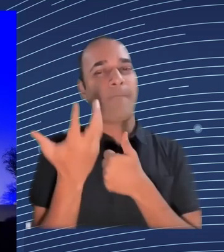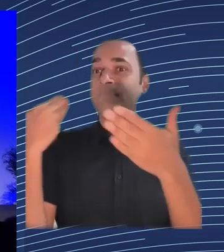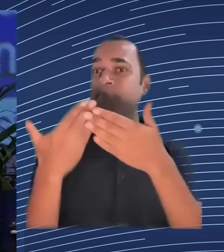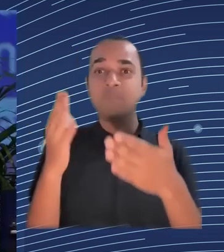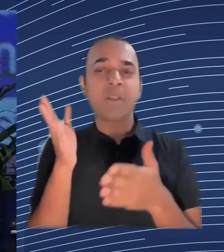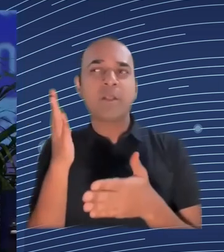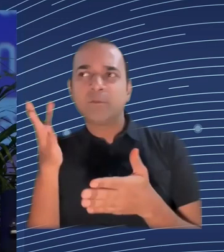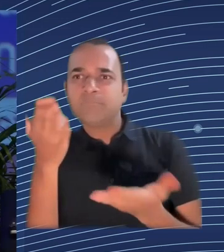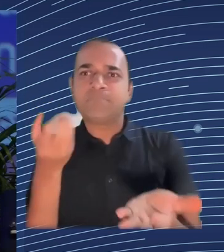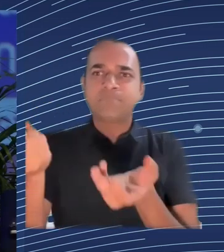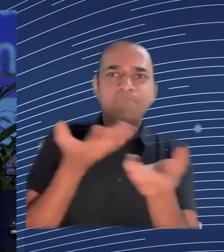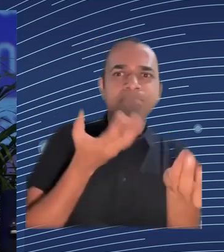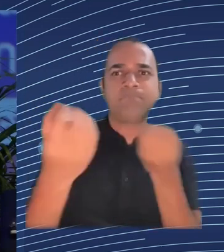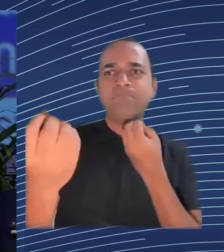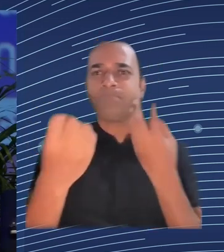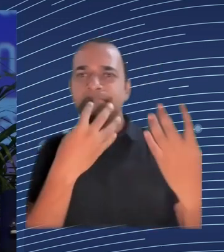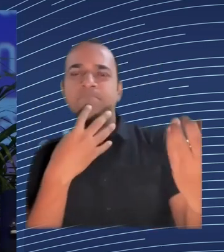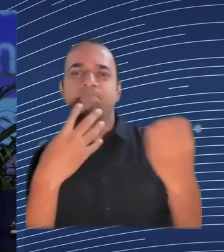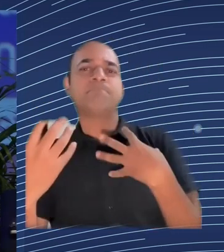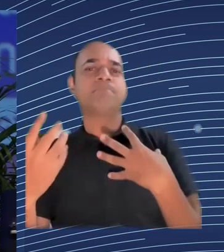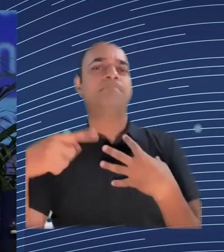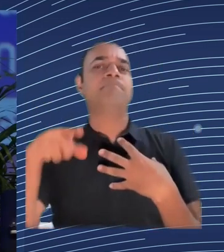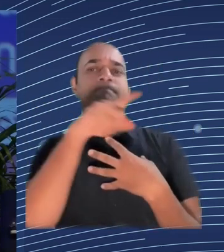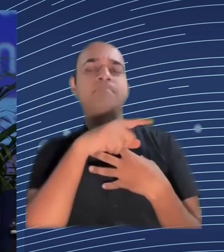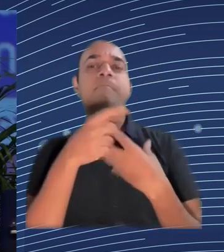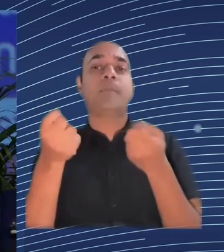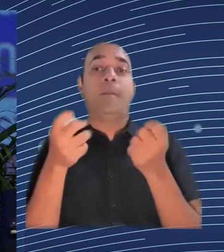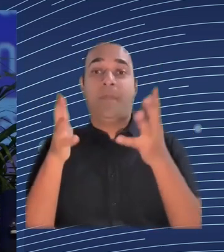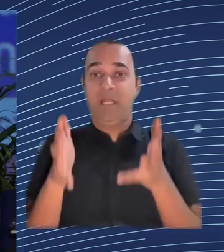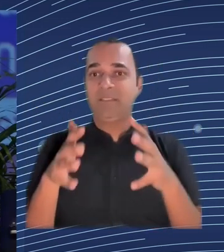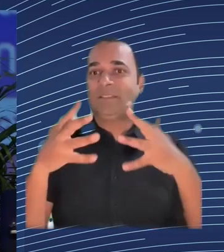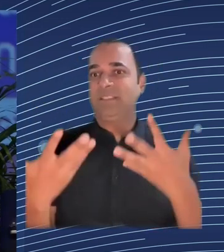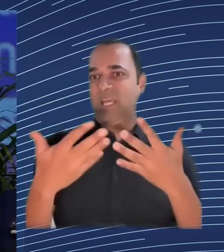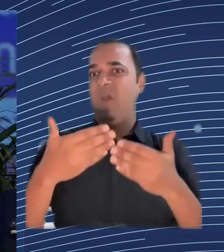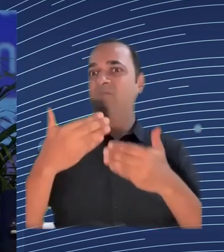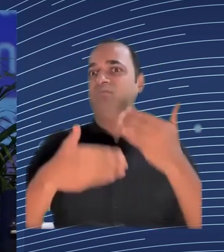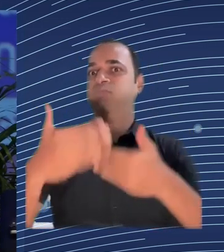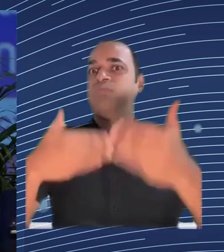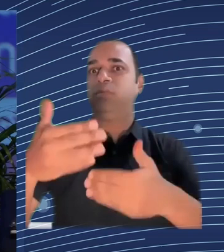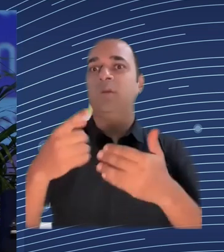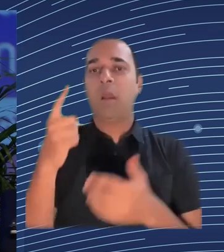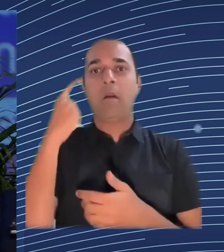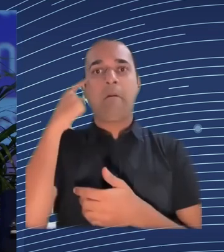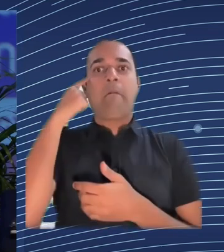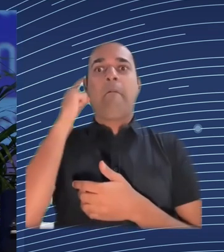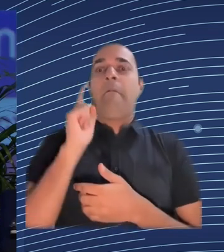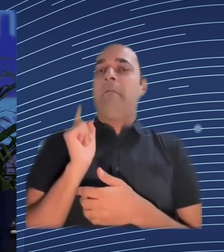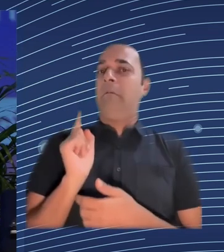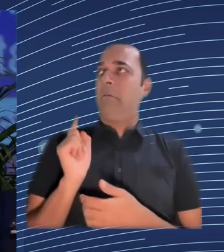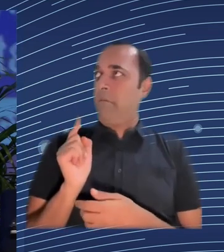and James Adrian was already raising issues of collective representation of workers and in a previous